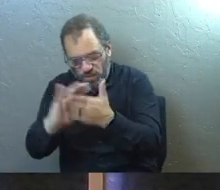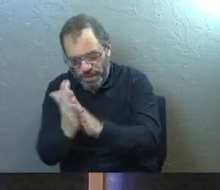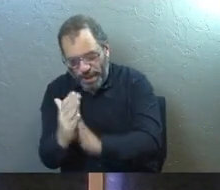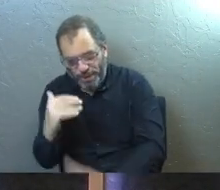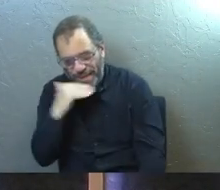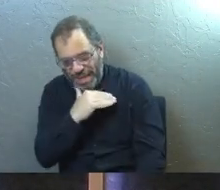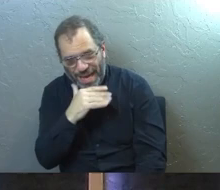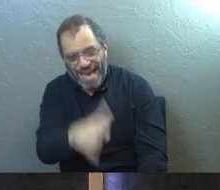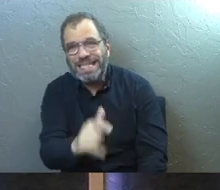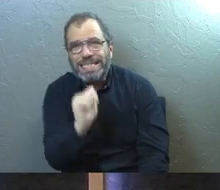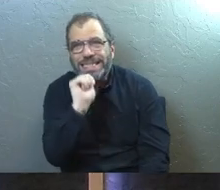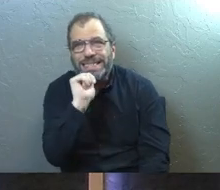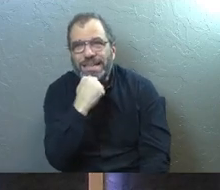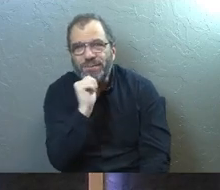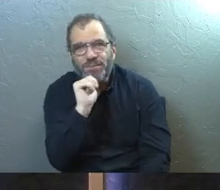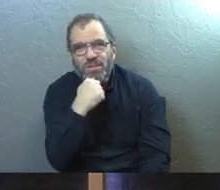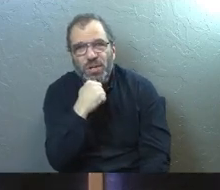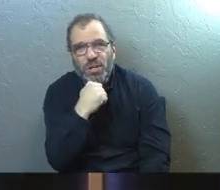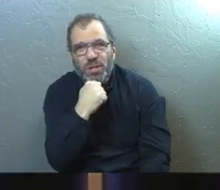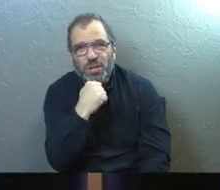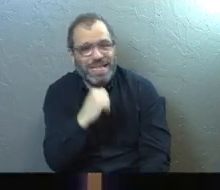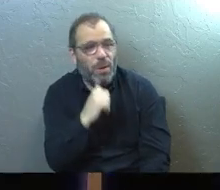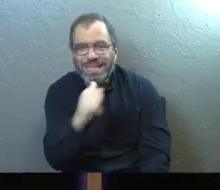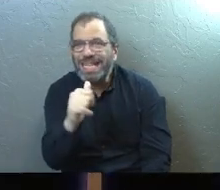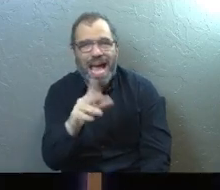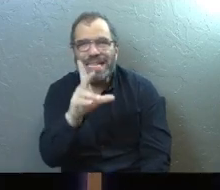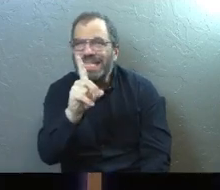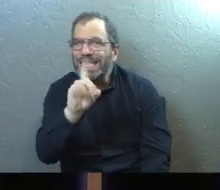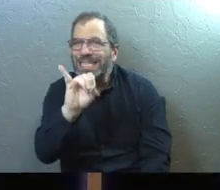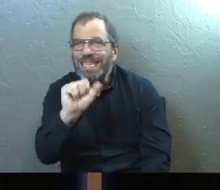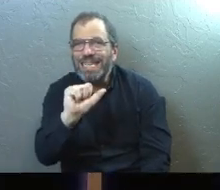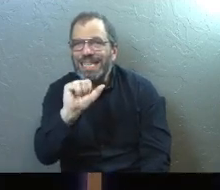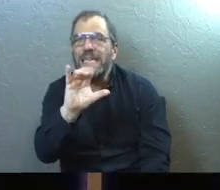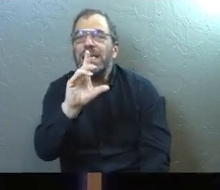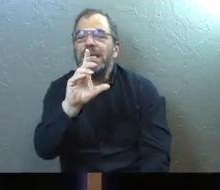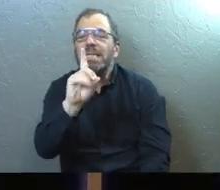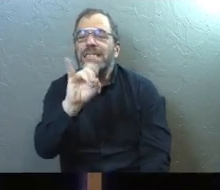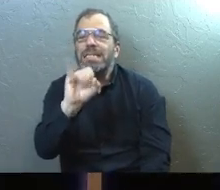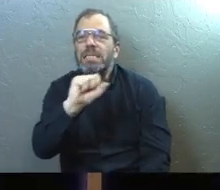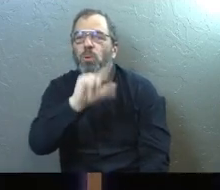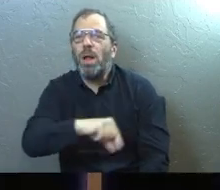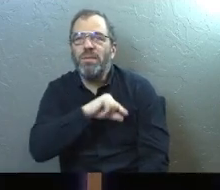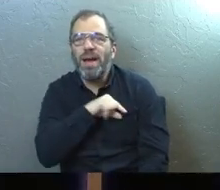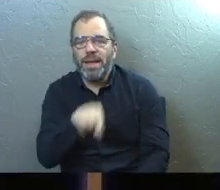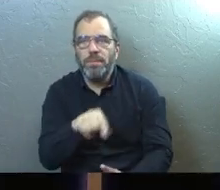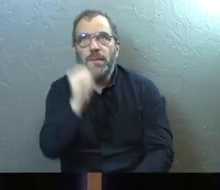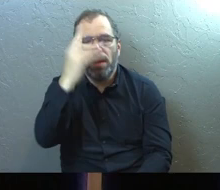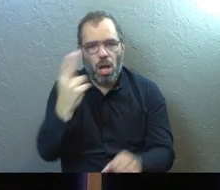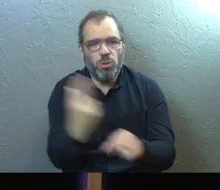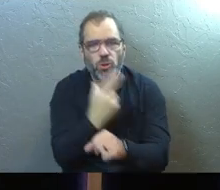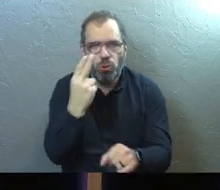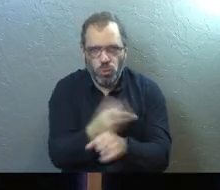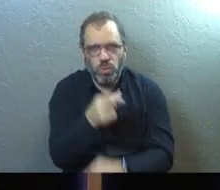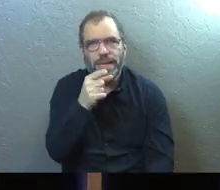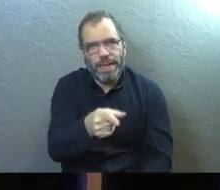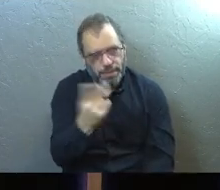And he suffered with that and it did not disqualify him. God kept using him.